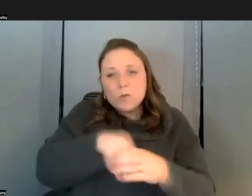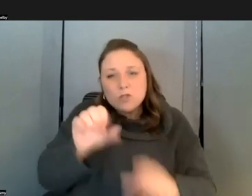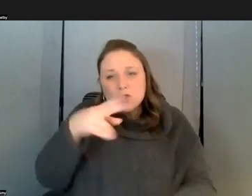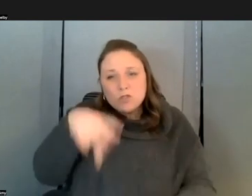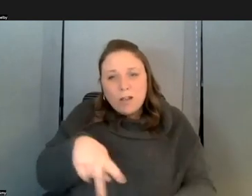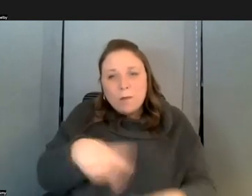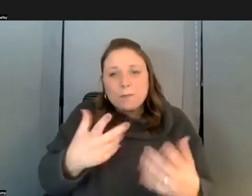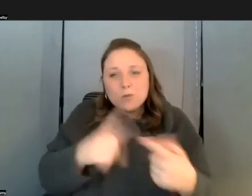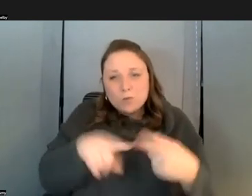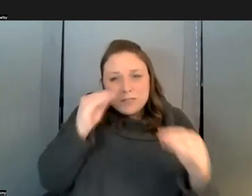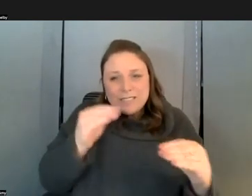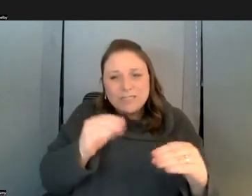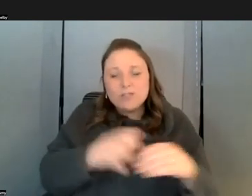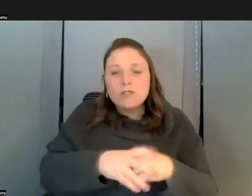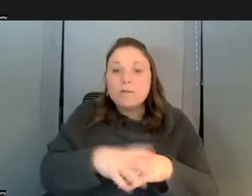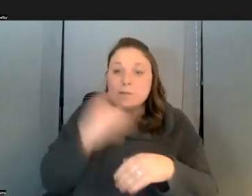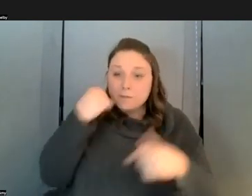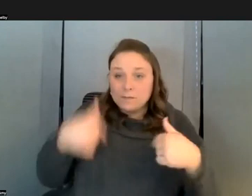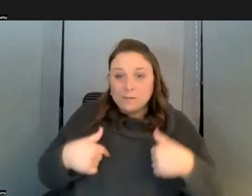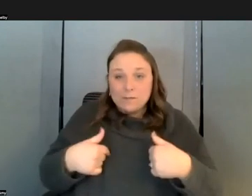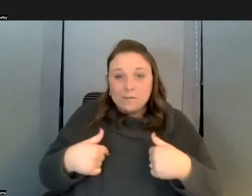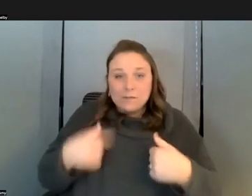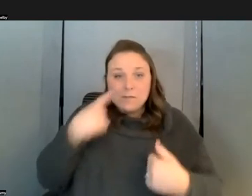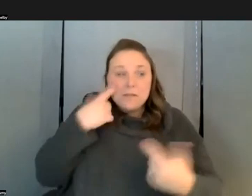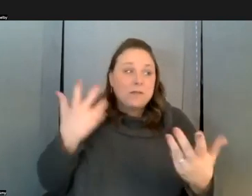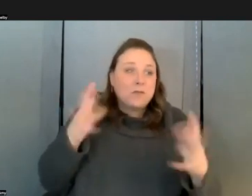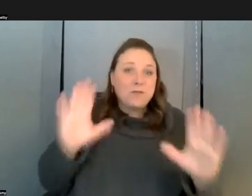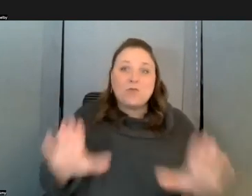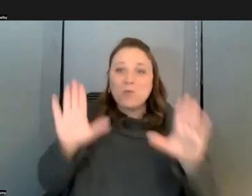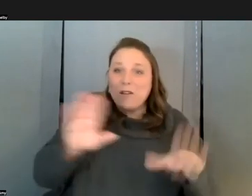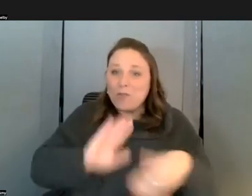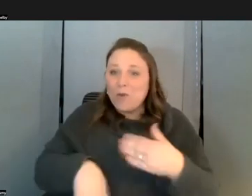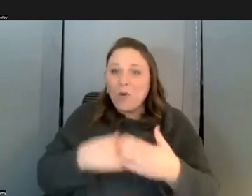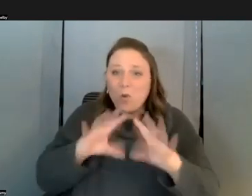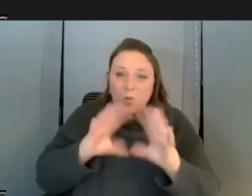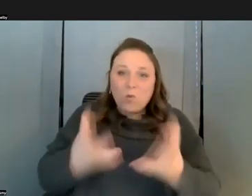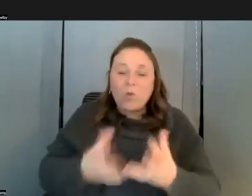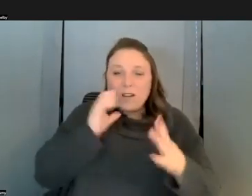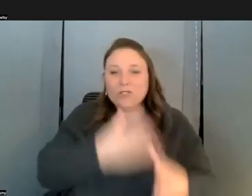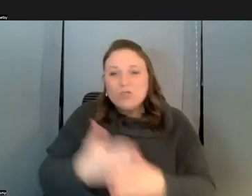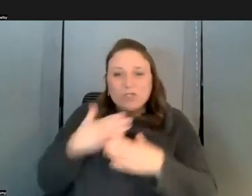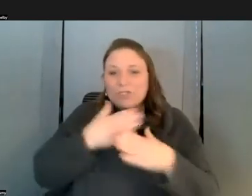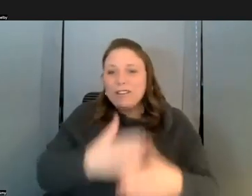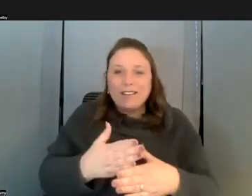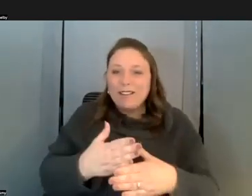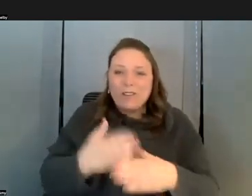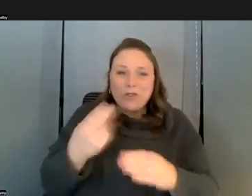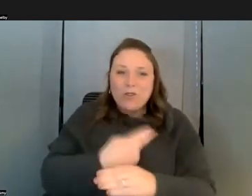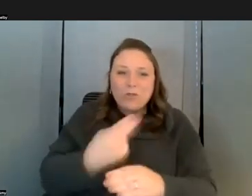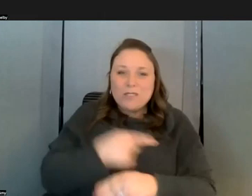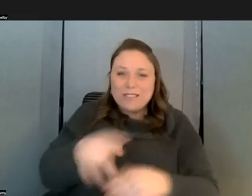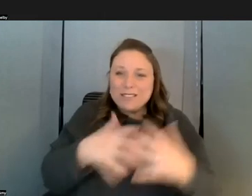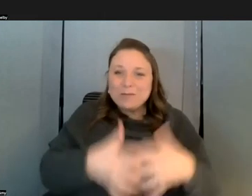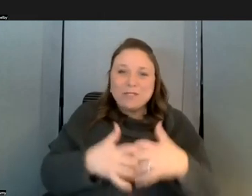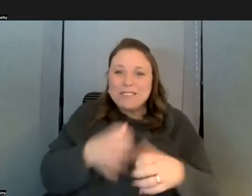you know if it's me i'm thinking how great the entire world now you share in using a lathe to make neat